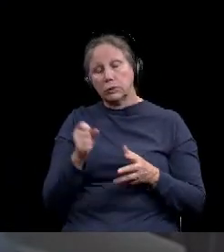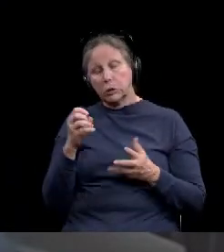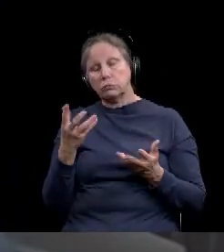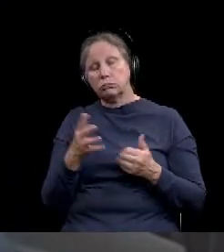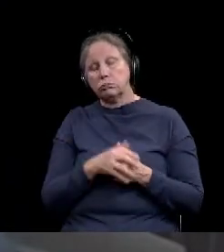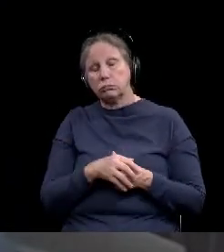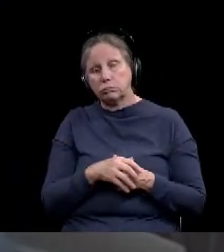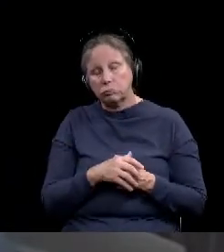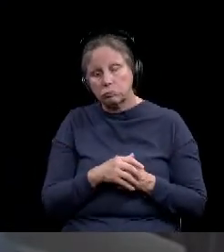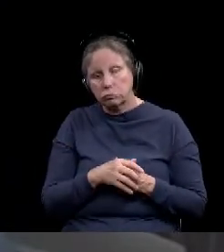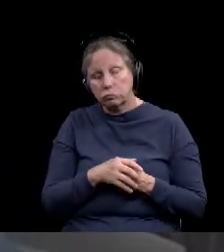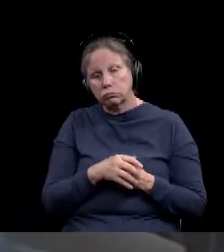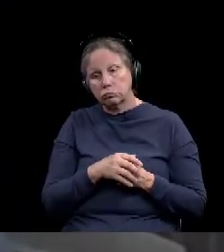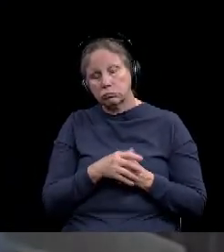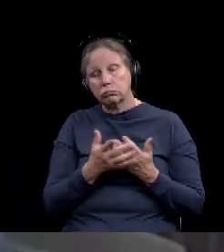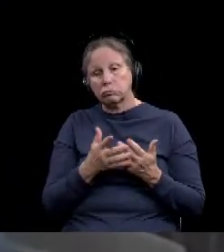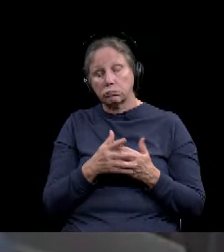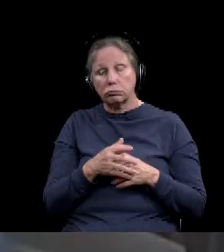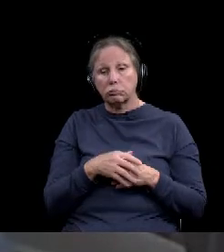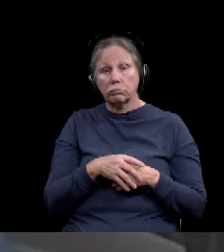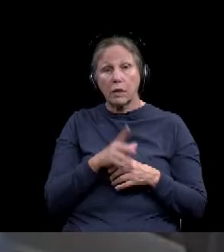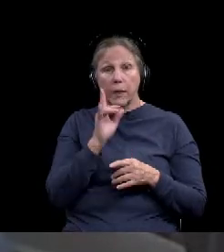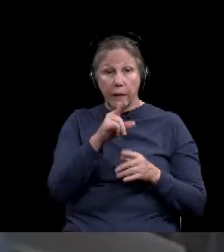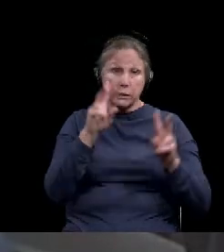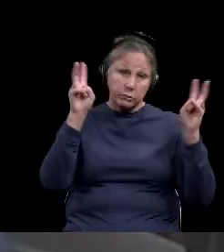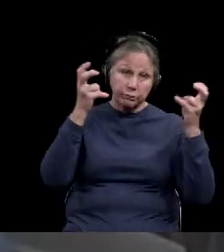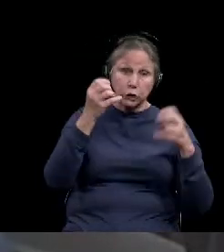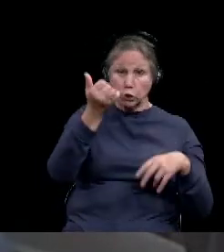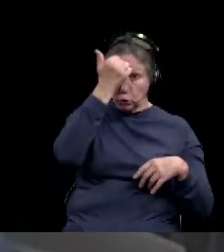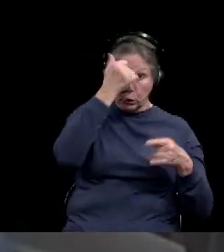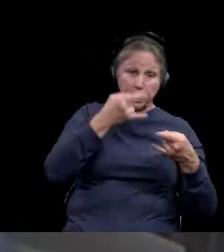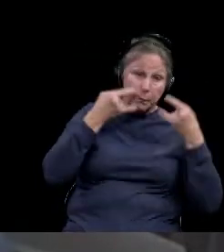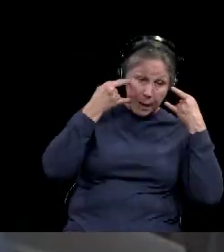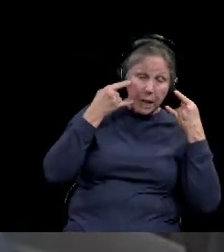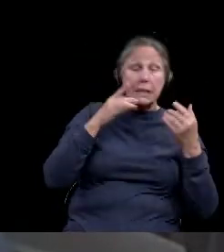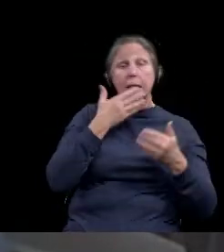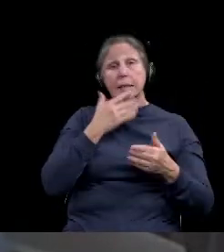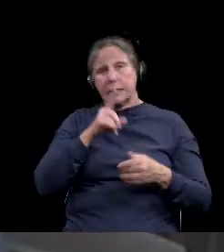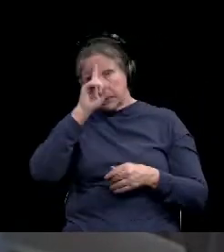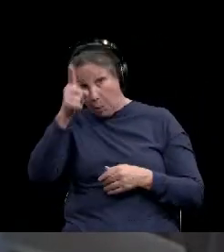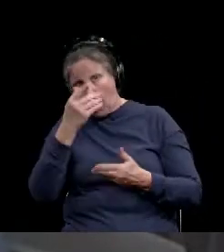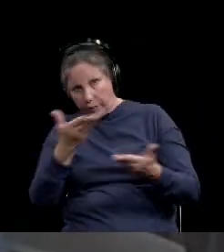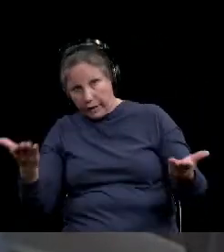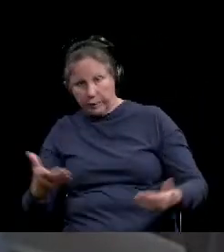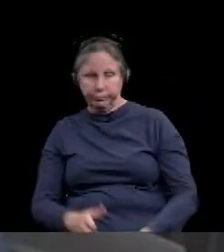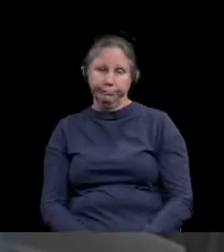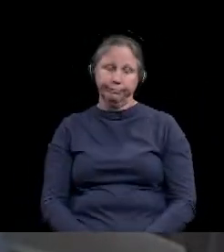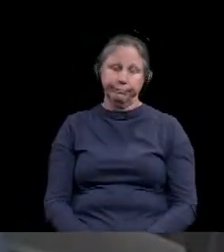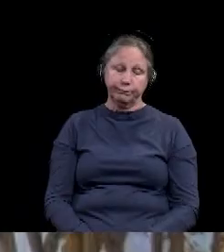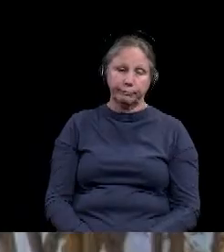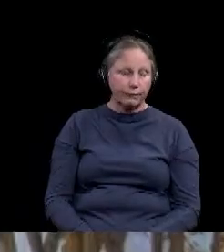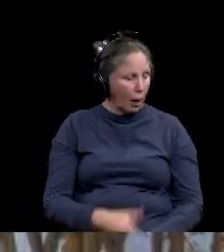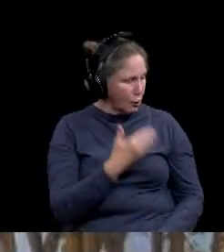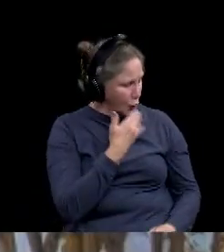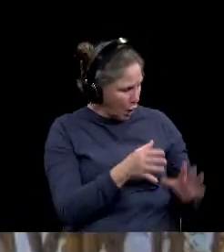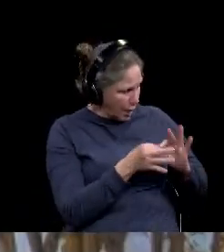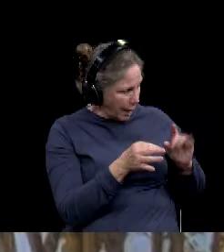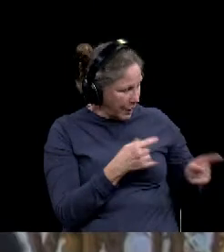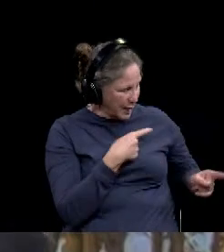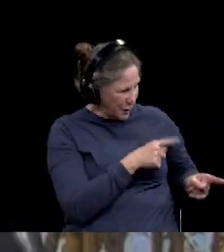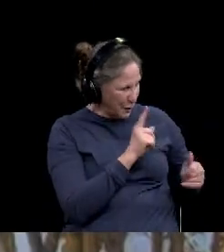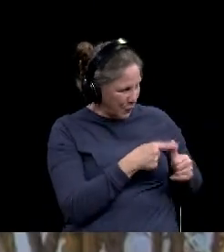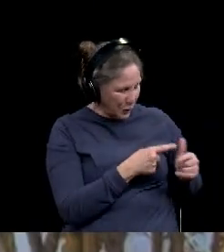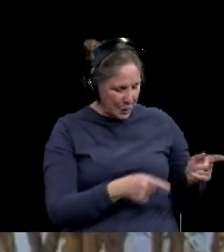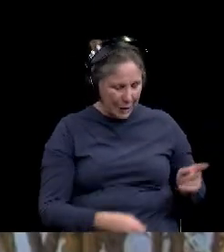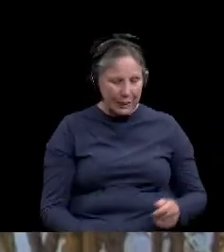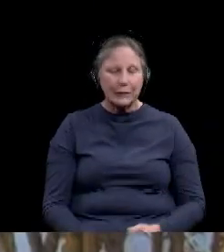there's, uh, wearing these dumb masks might be the smartest thing you could do. That's well said, Judge. That's why I wanted you to go